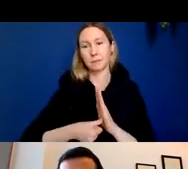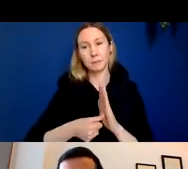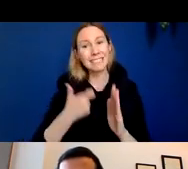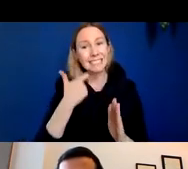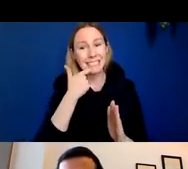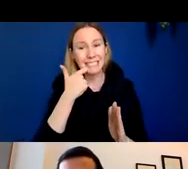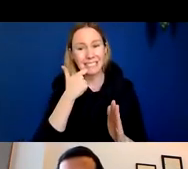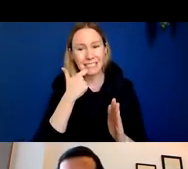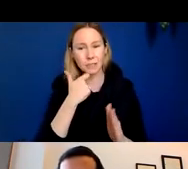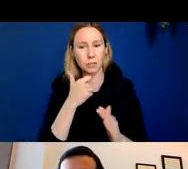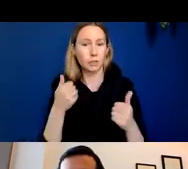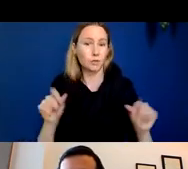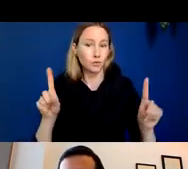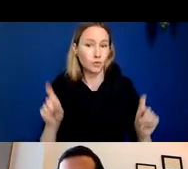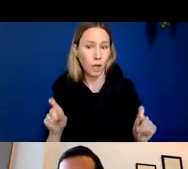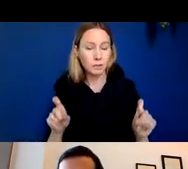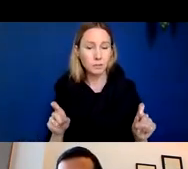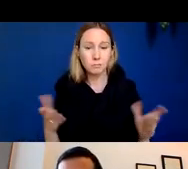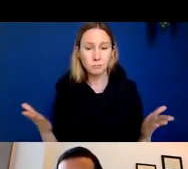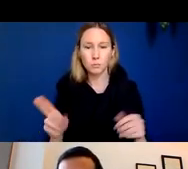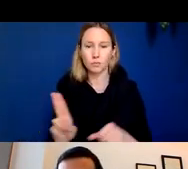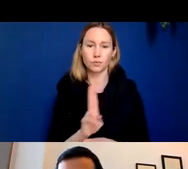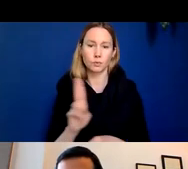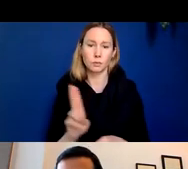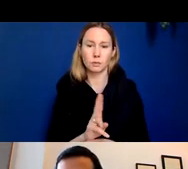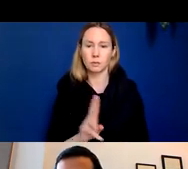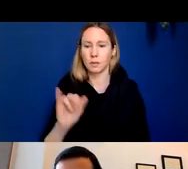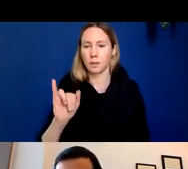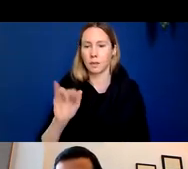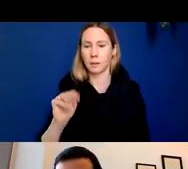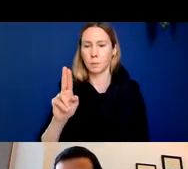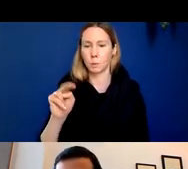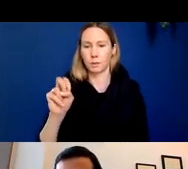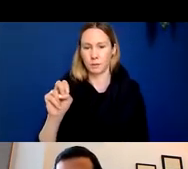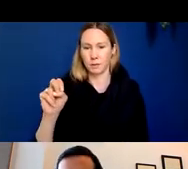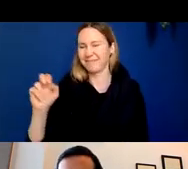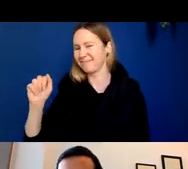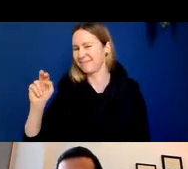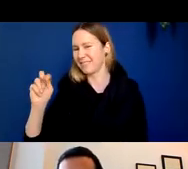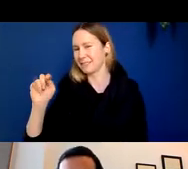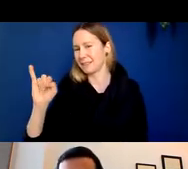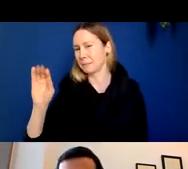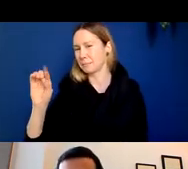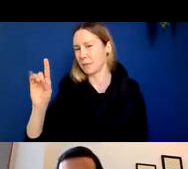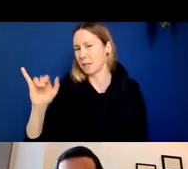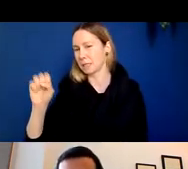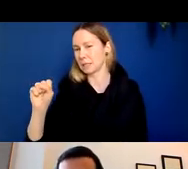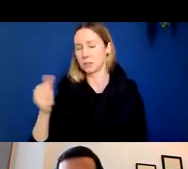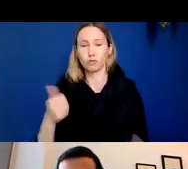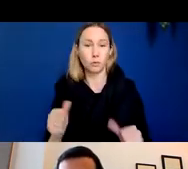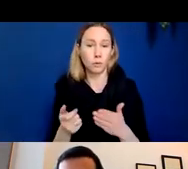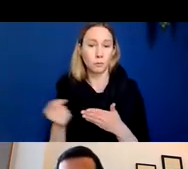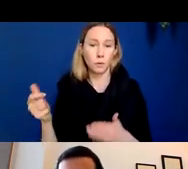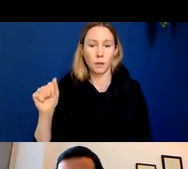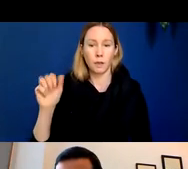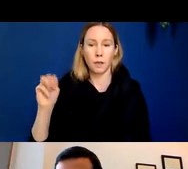Alzheimer's clinical trials has been on using immune proteins these antibodies to try to remove amyloid beta